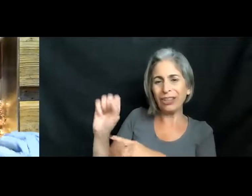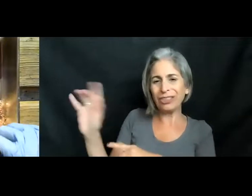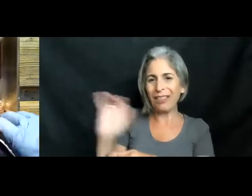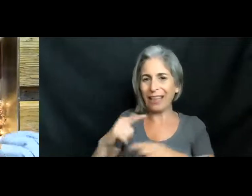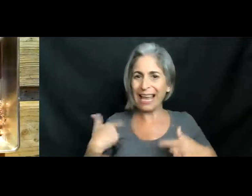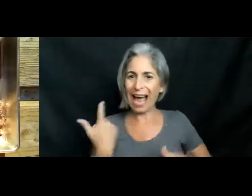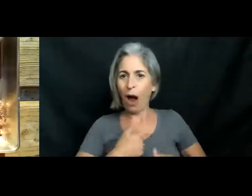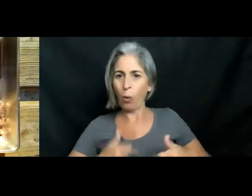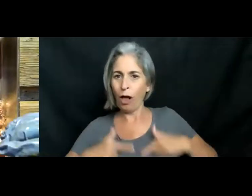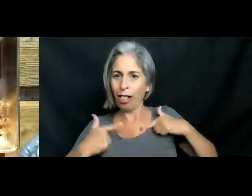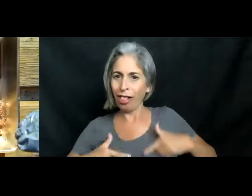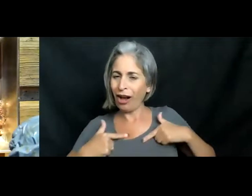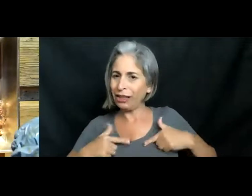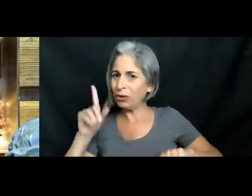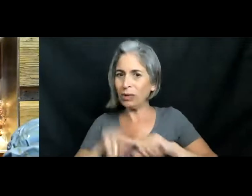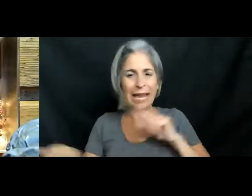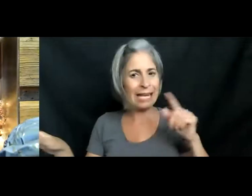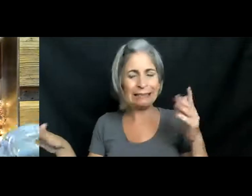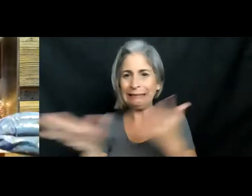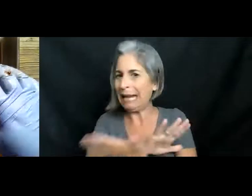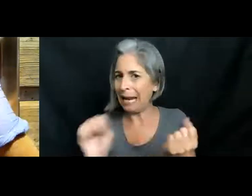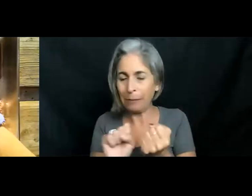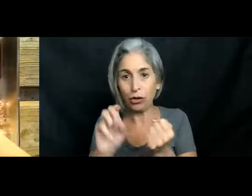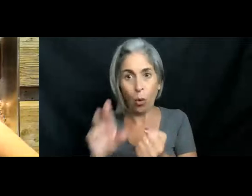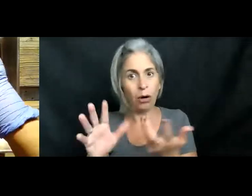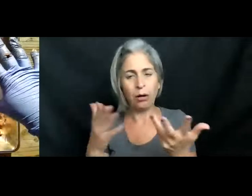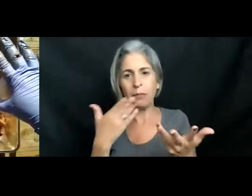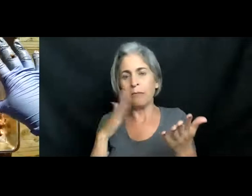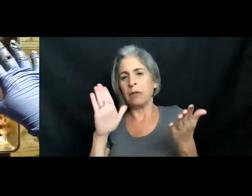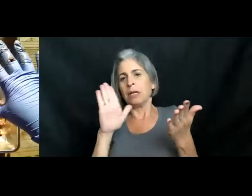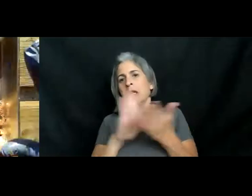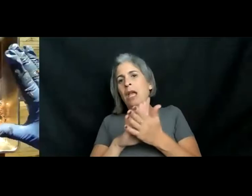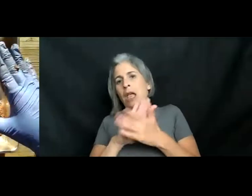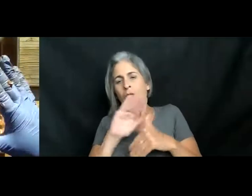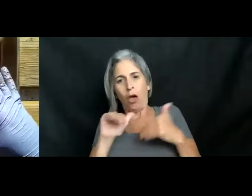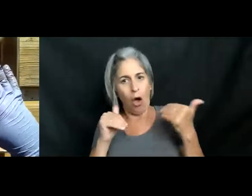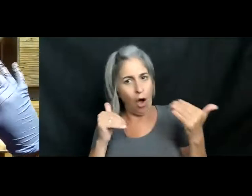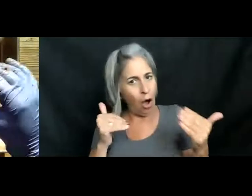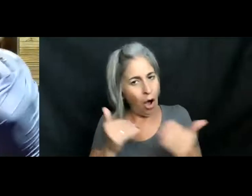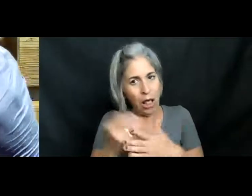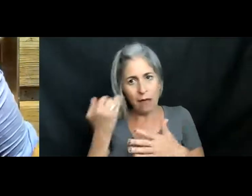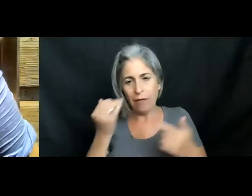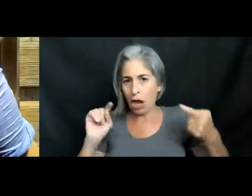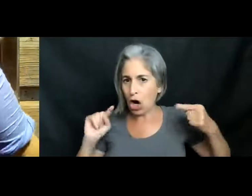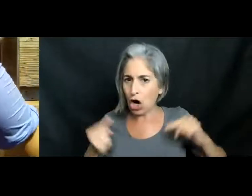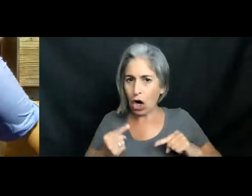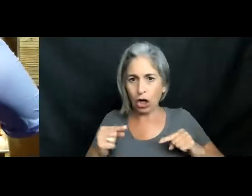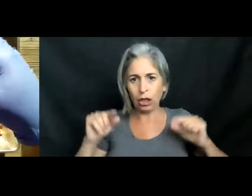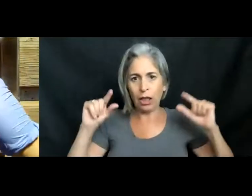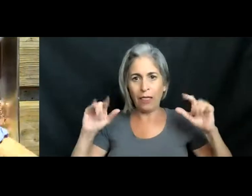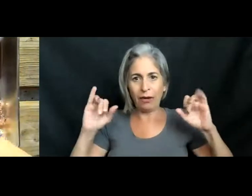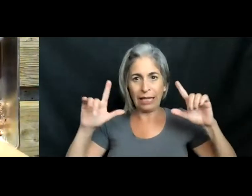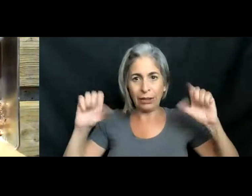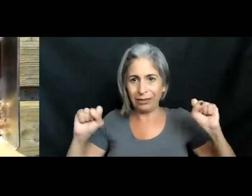have those damaged, it'll do major, major damage to the entire organism, if they hurt their gills and cannot get enough